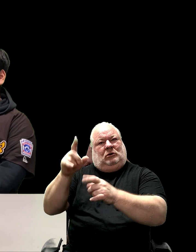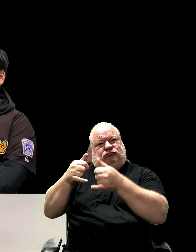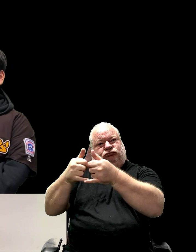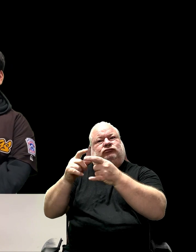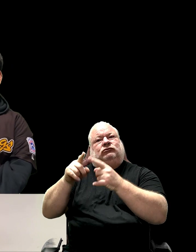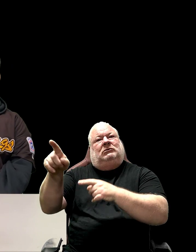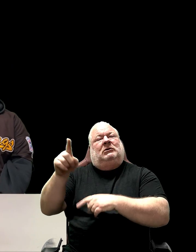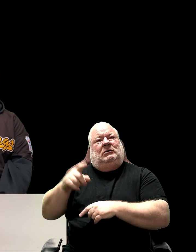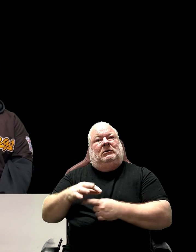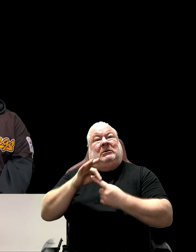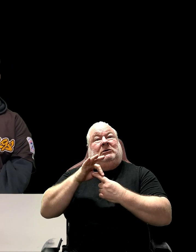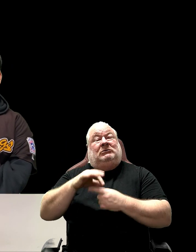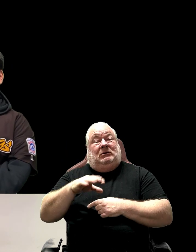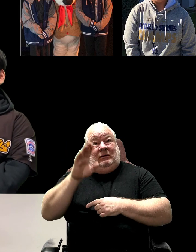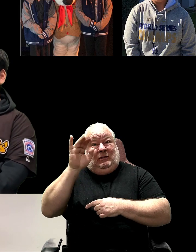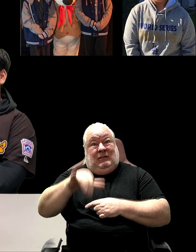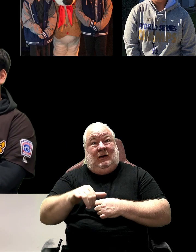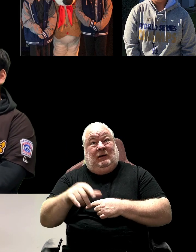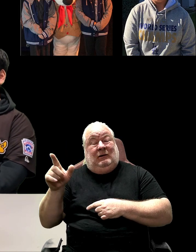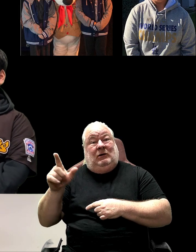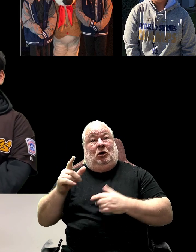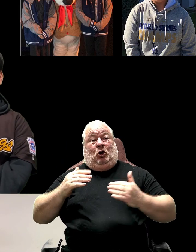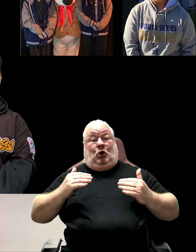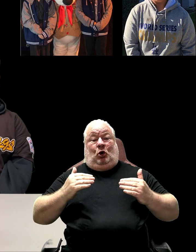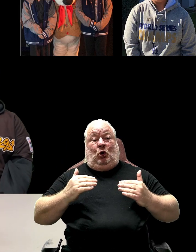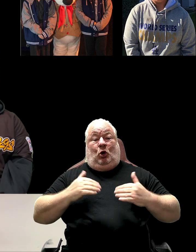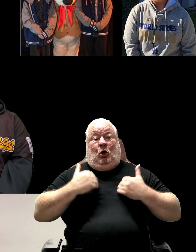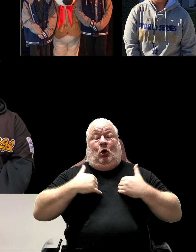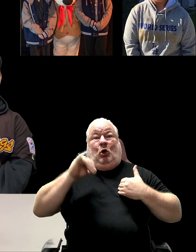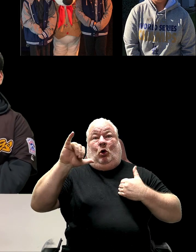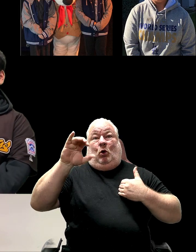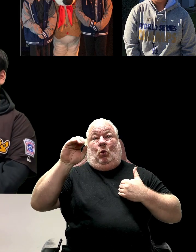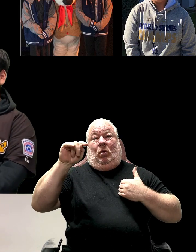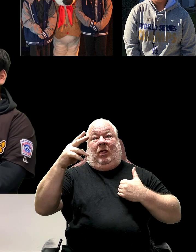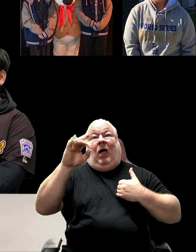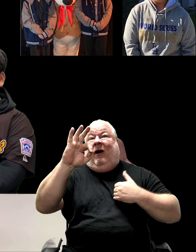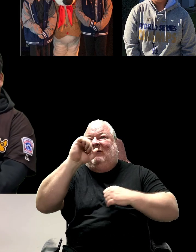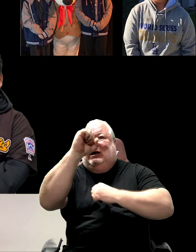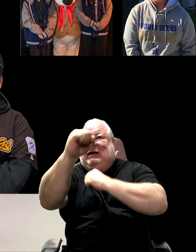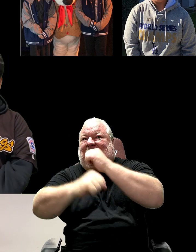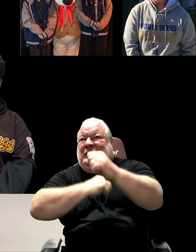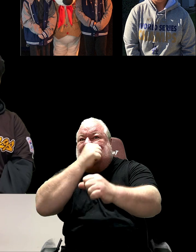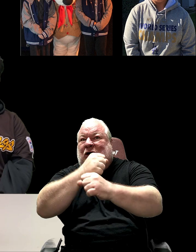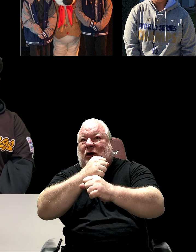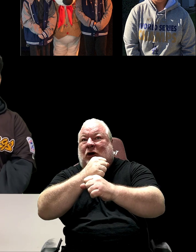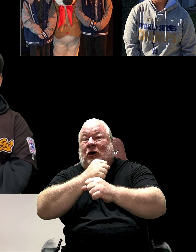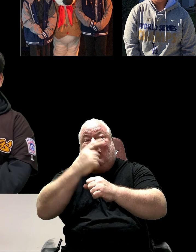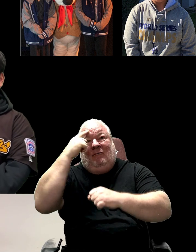at the Boyna Park Youth of the Year Boys and Girls Club recipients!